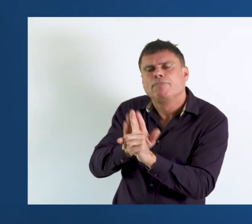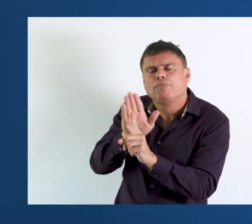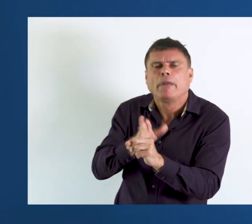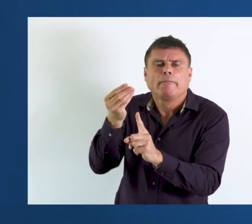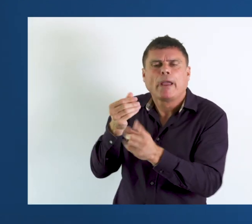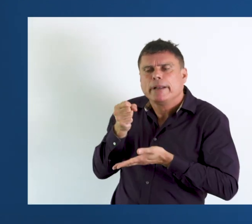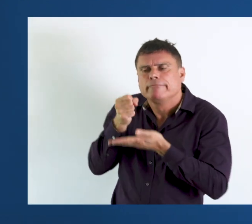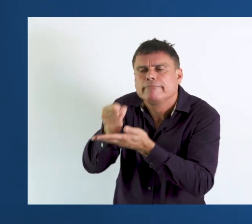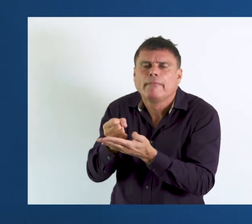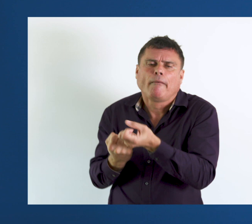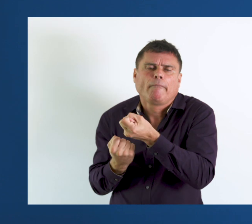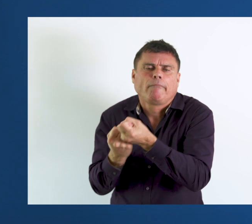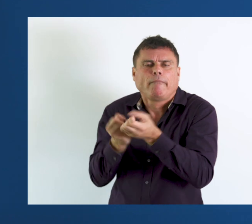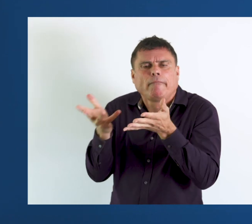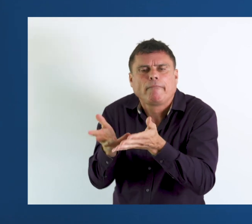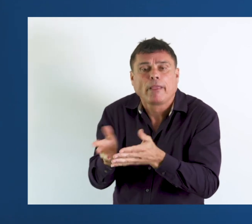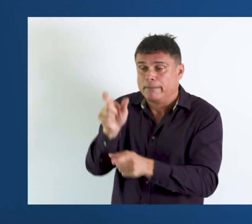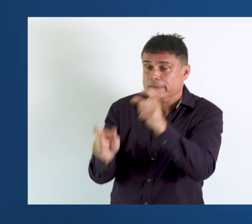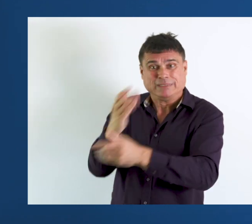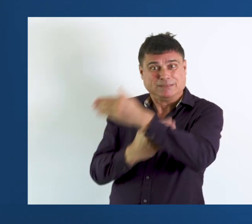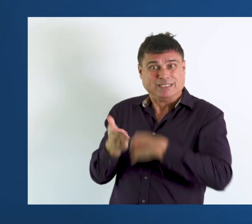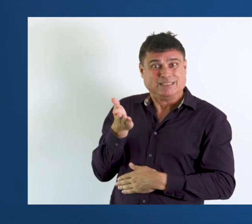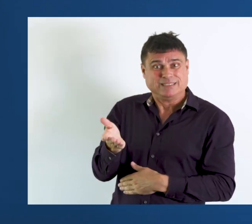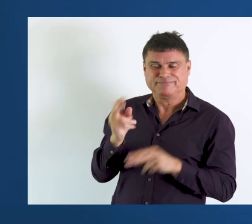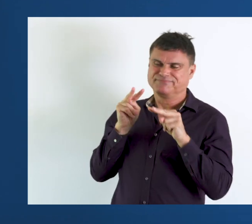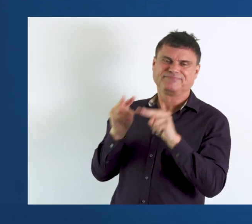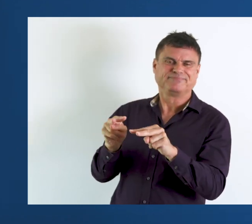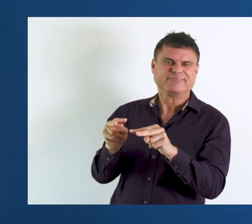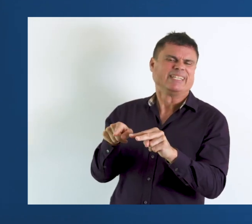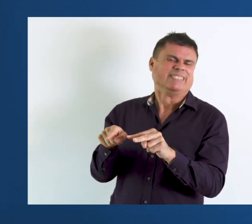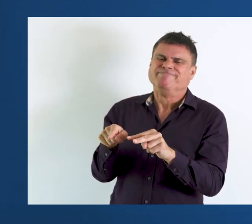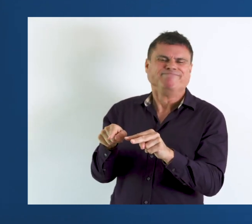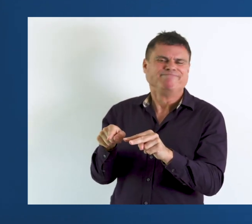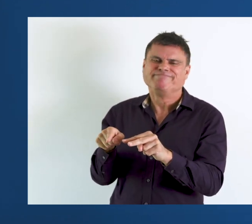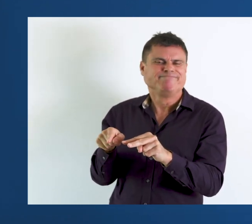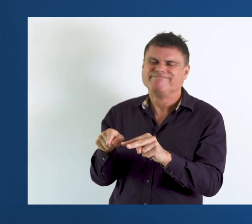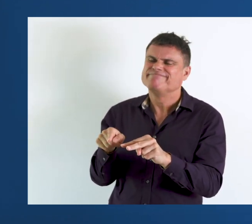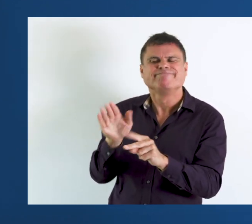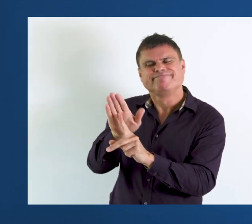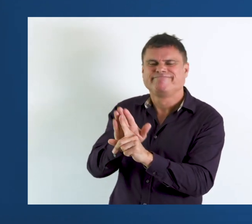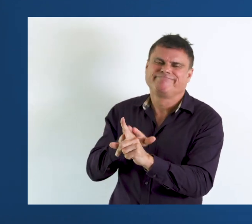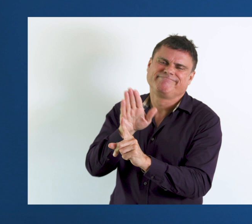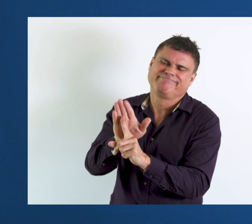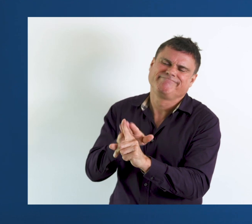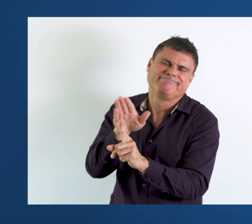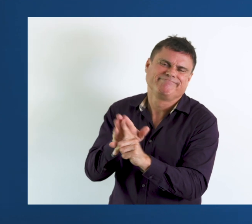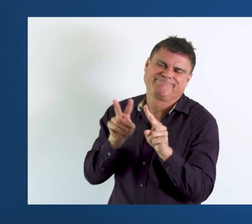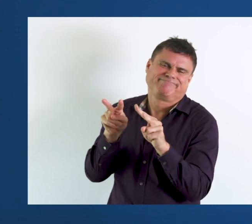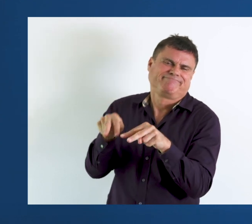charitable model. People with disabilities were seen as people that deserve pity.